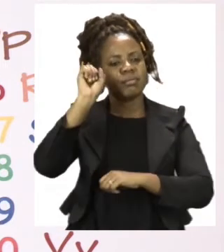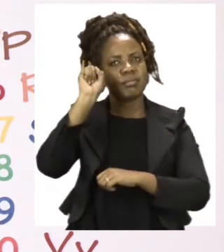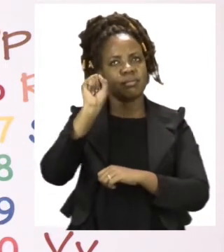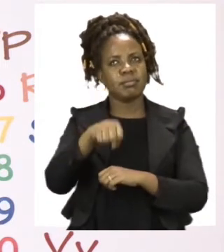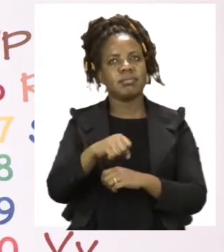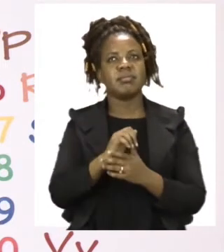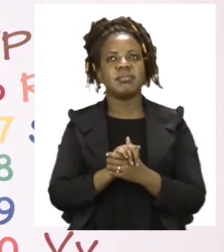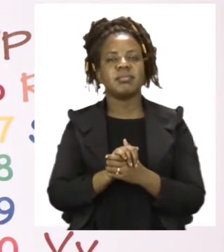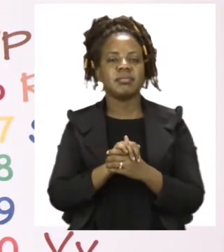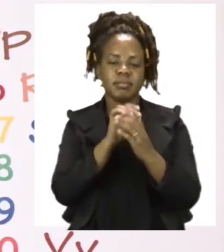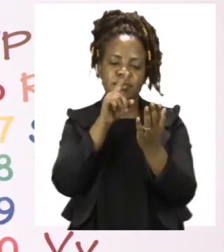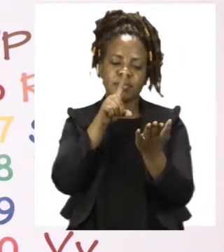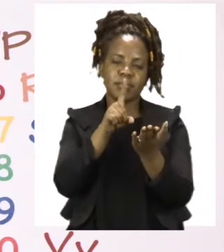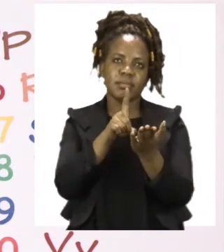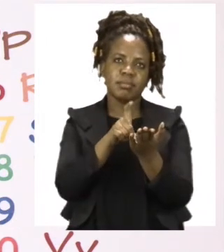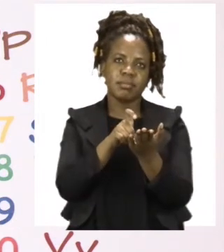So please take your sanitizer